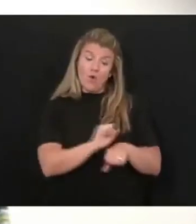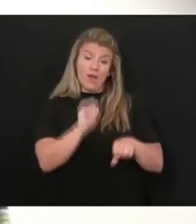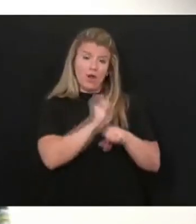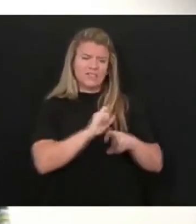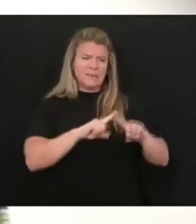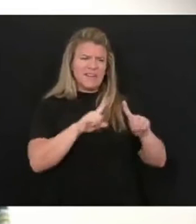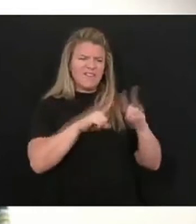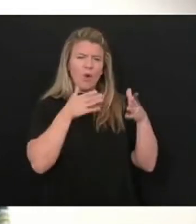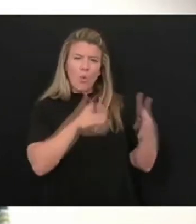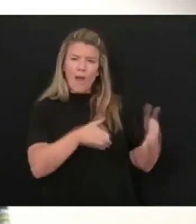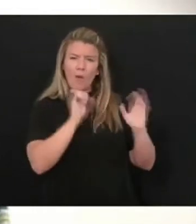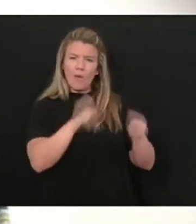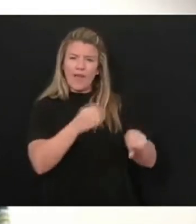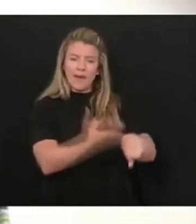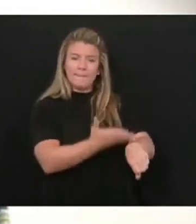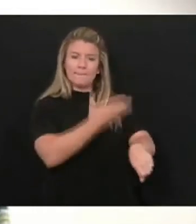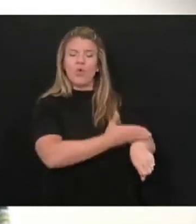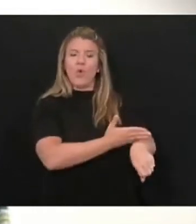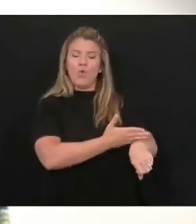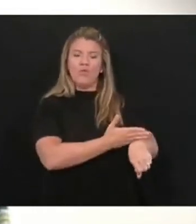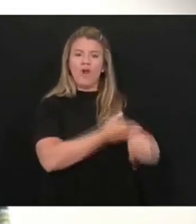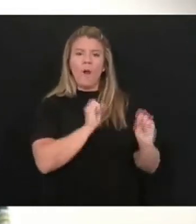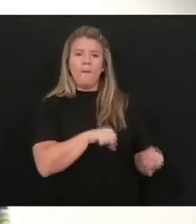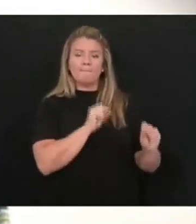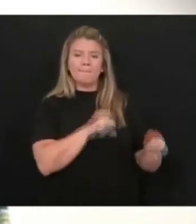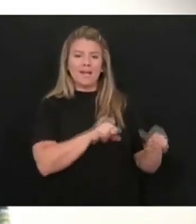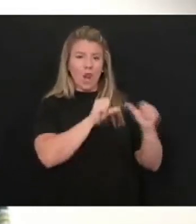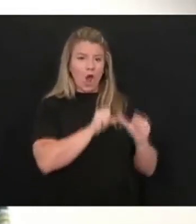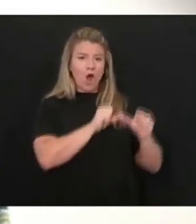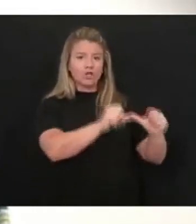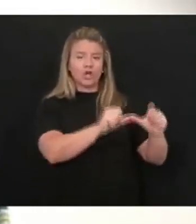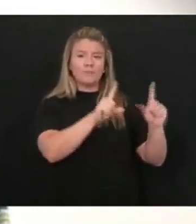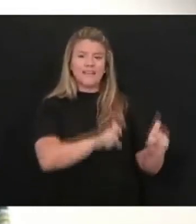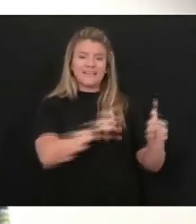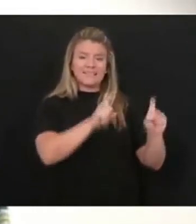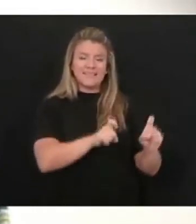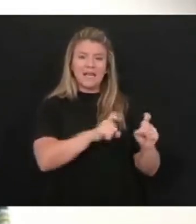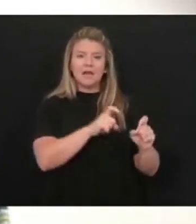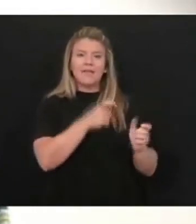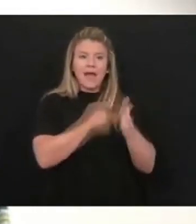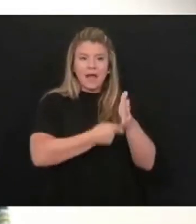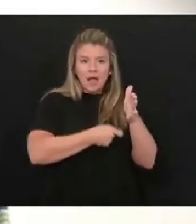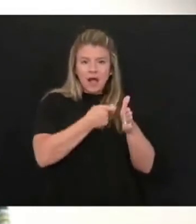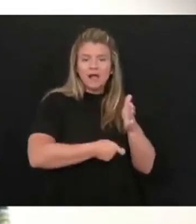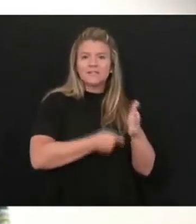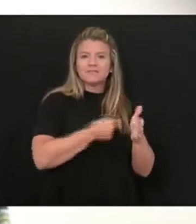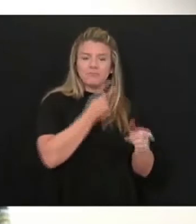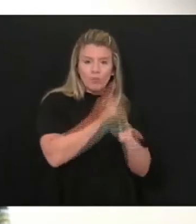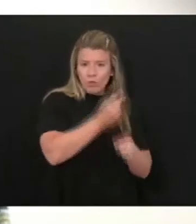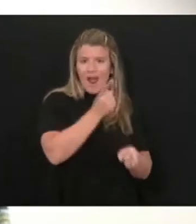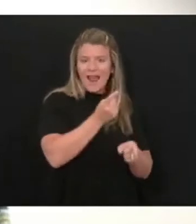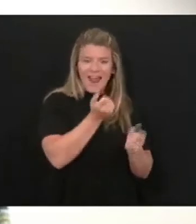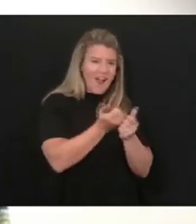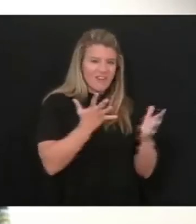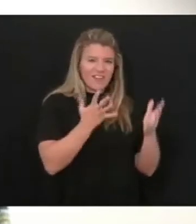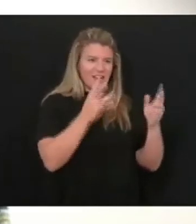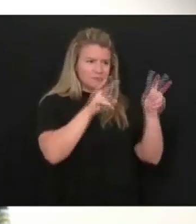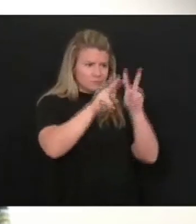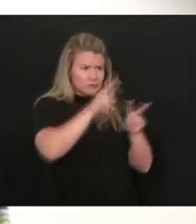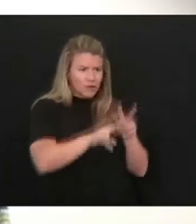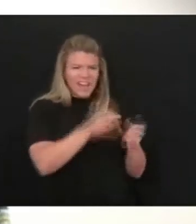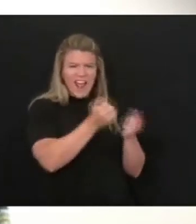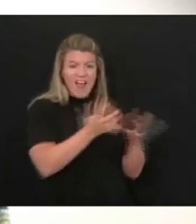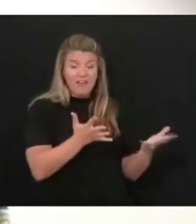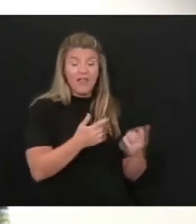improve our ability long-term to test in a cost-effective manner. In addition, a significant amount of